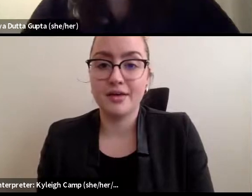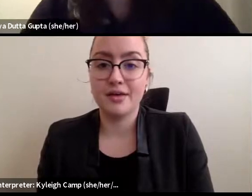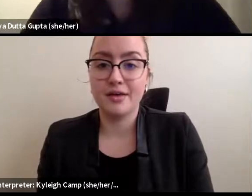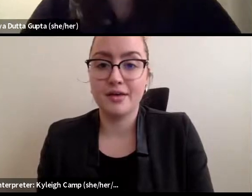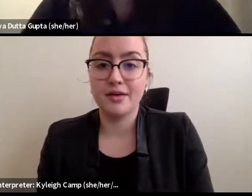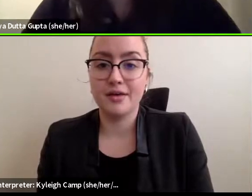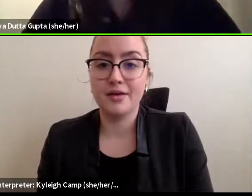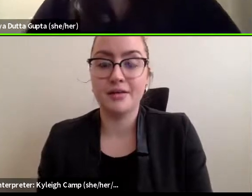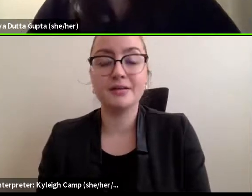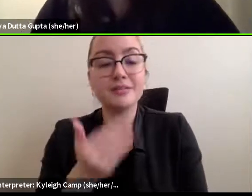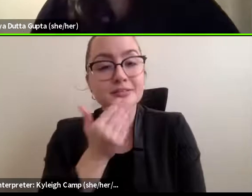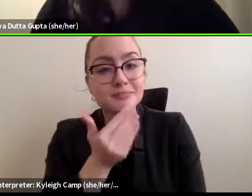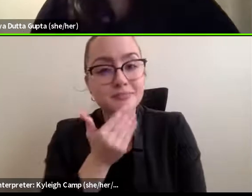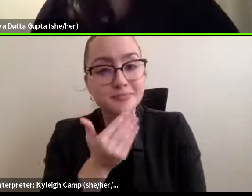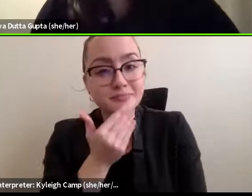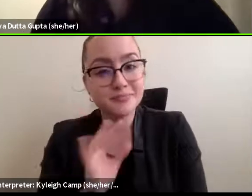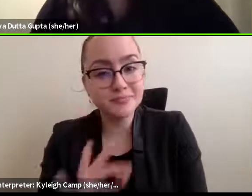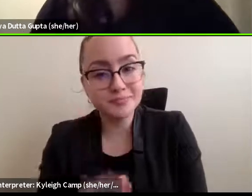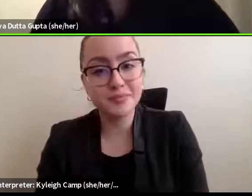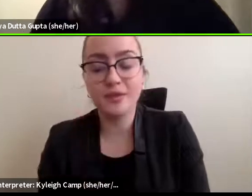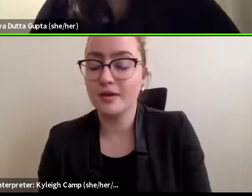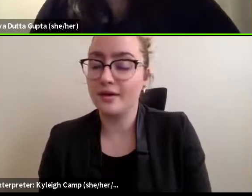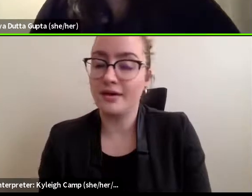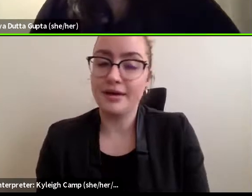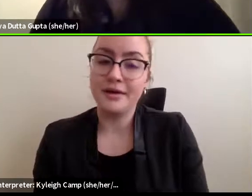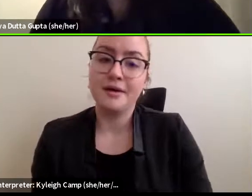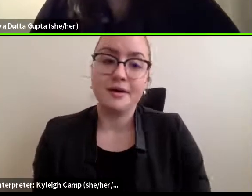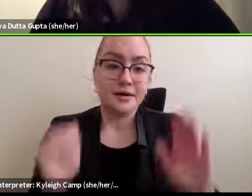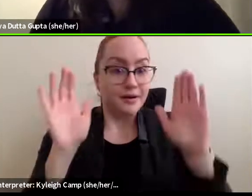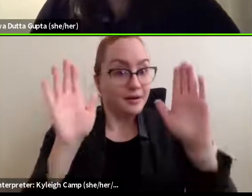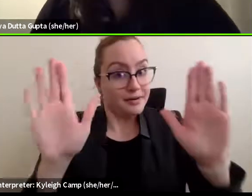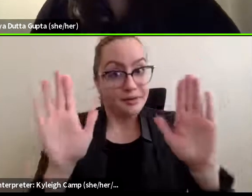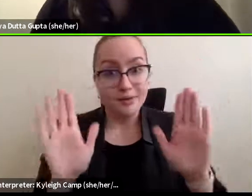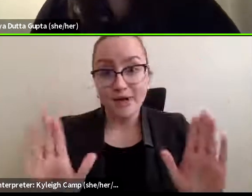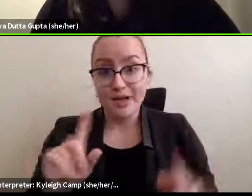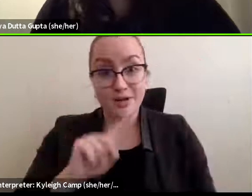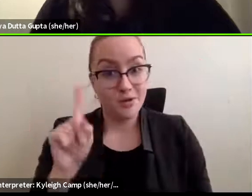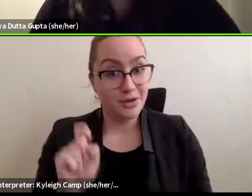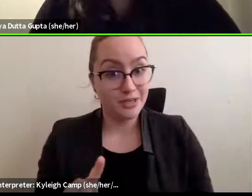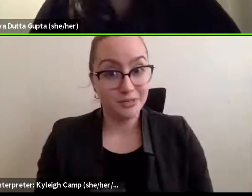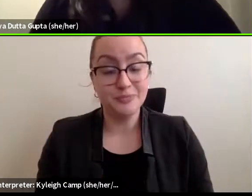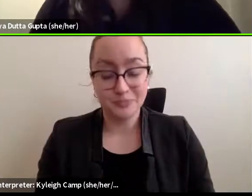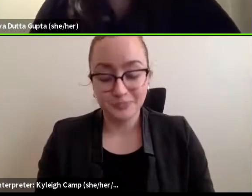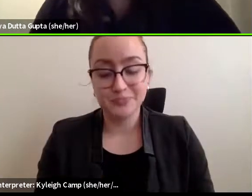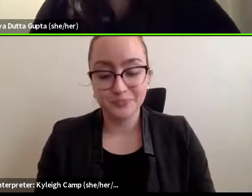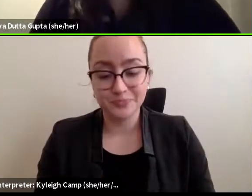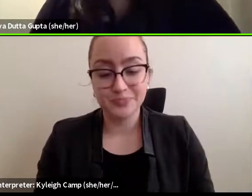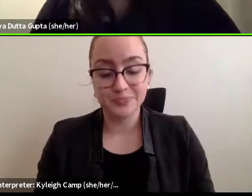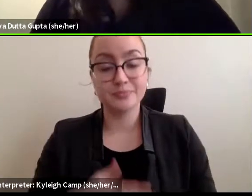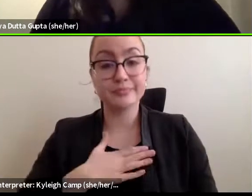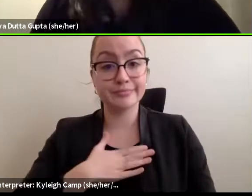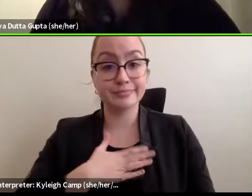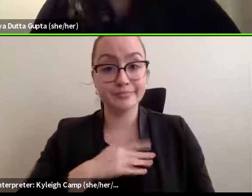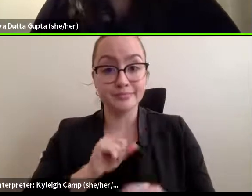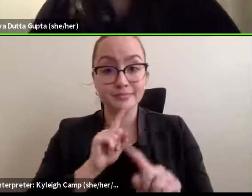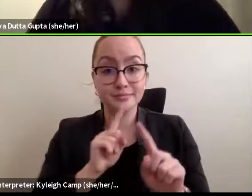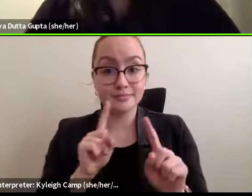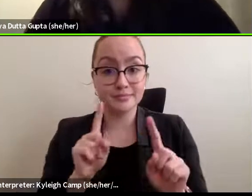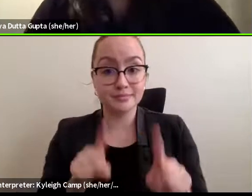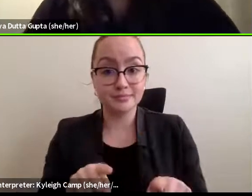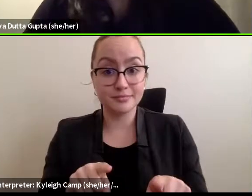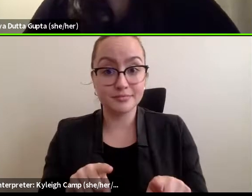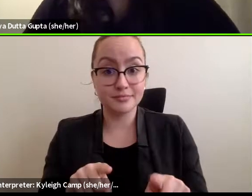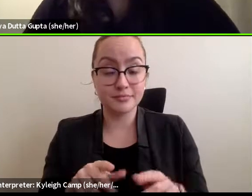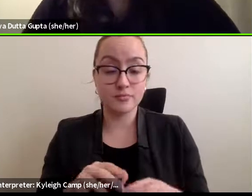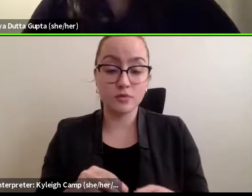Tanaya. you. This is a great question. And my answer would be that, to the